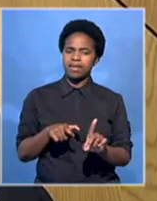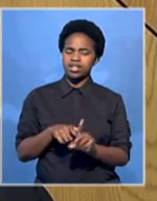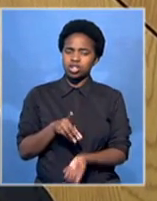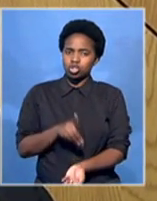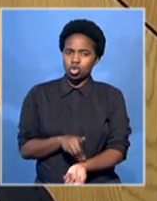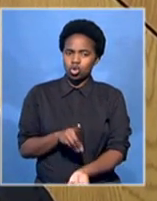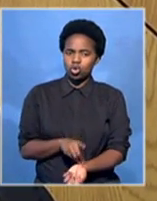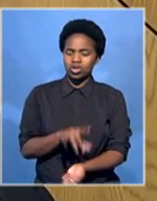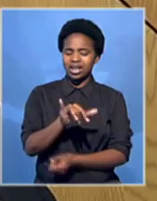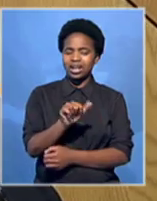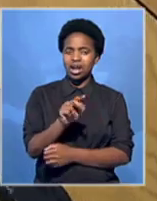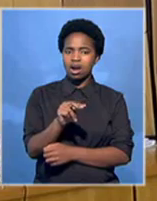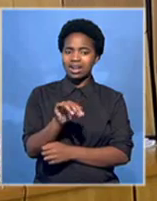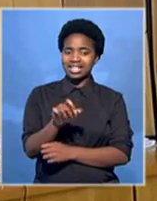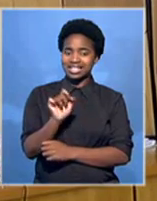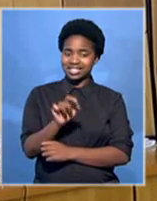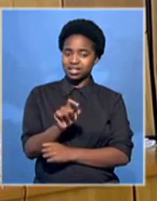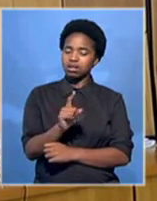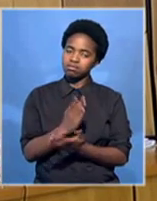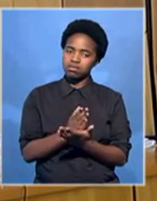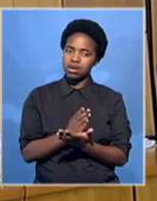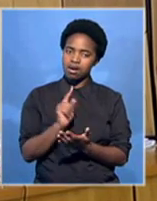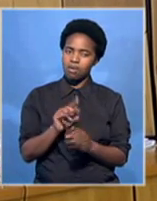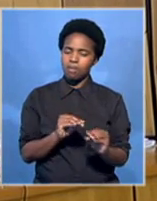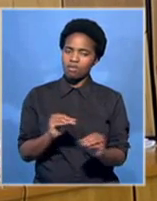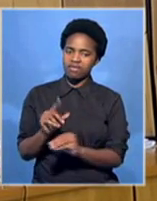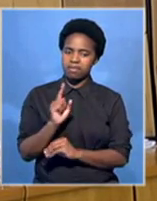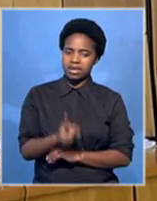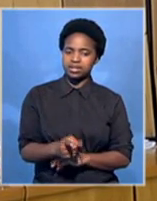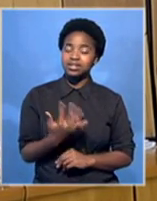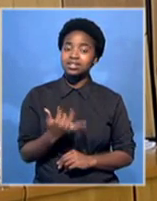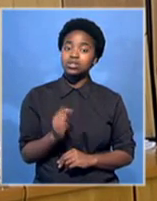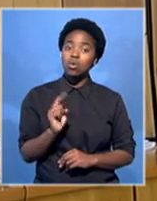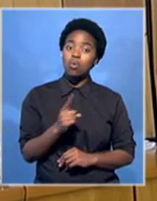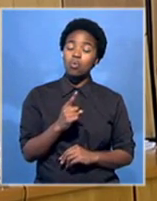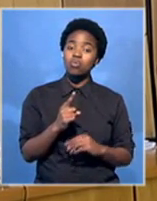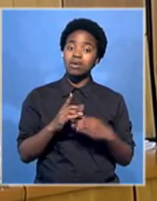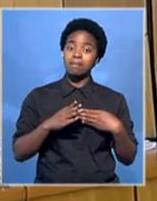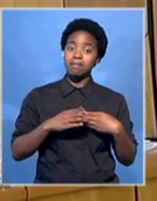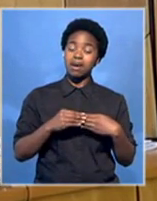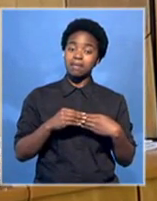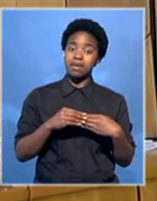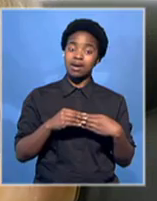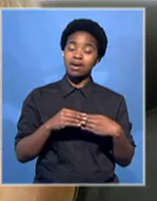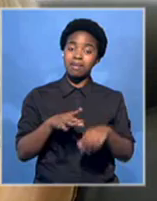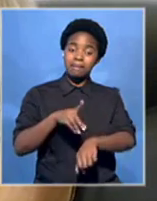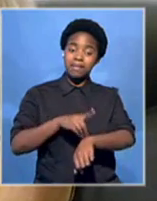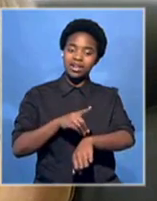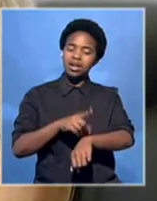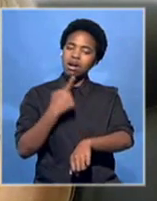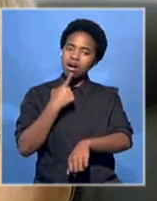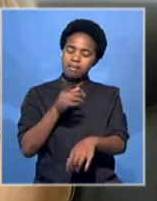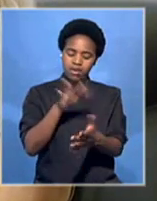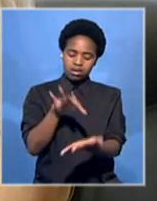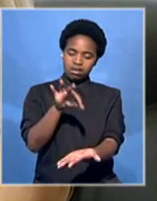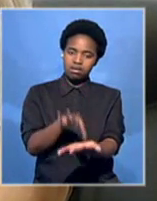Yanni Hichou, recuse himself. Salir alleged that all members of the South African Medical Association signed a petition